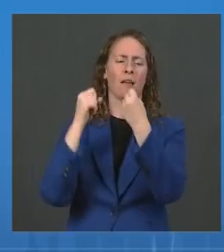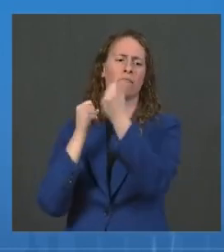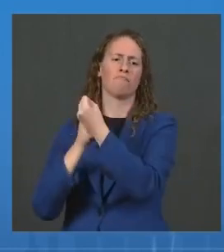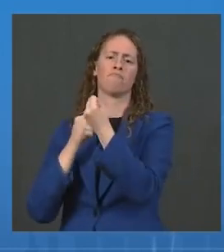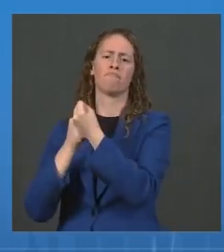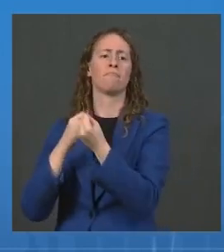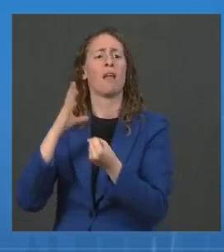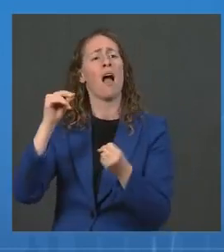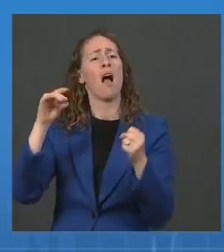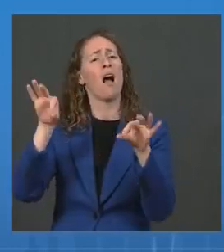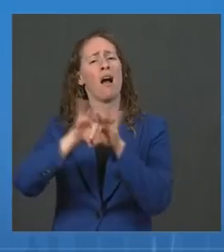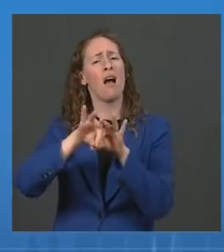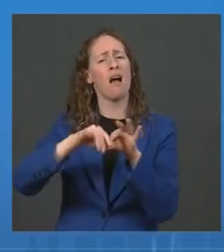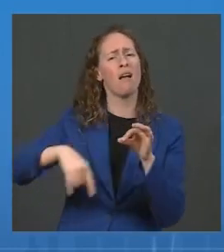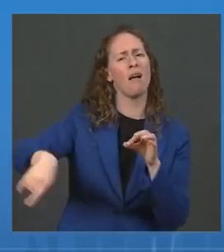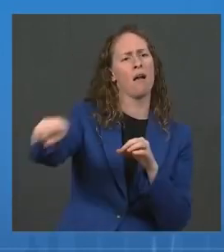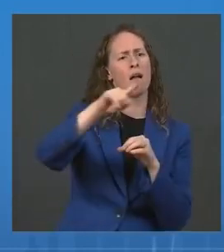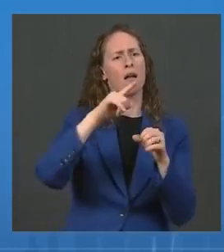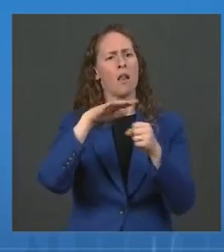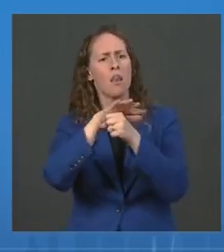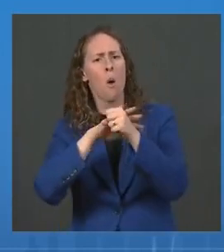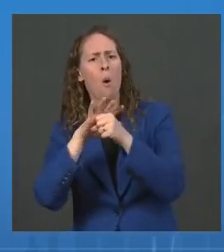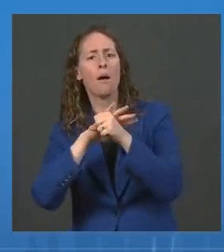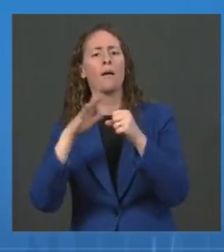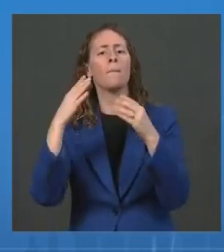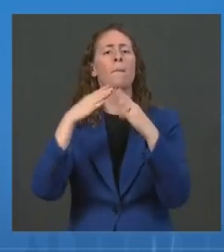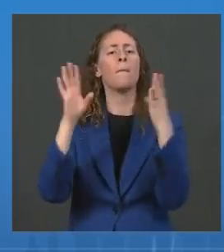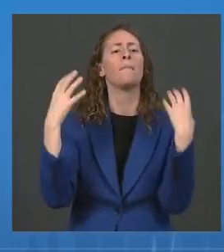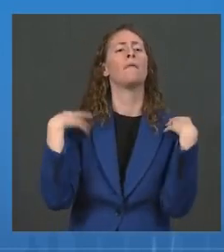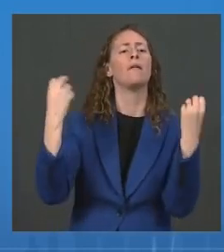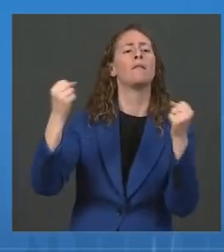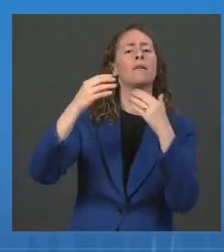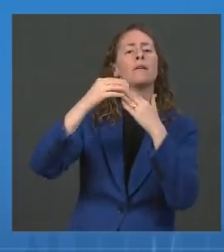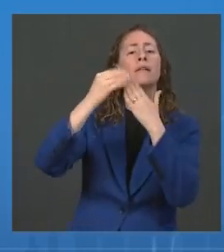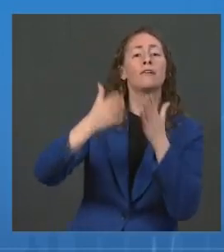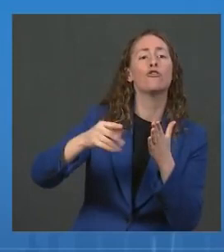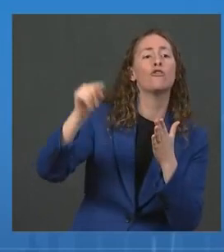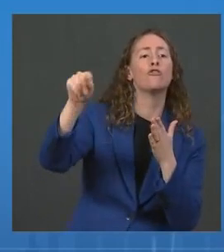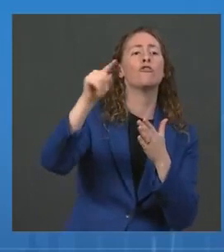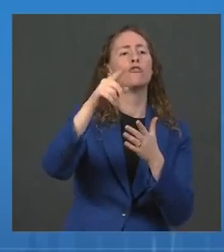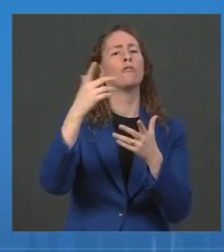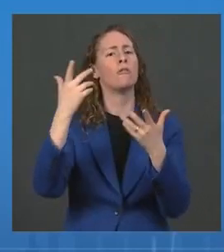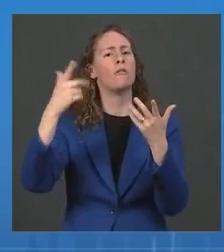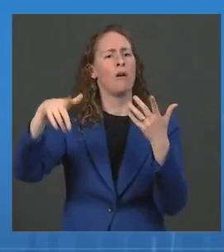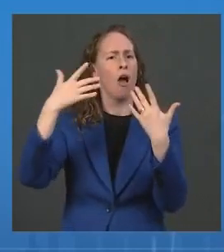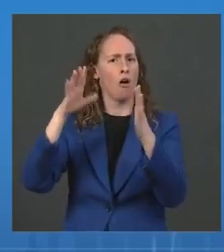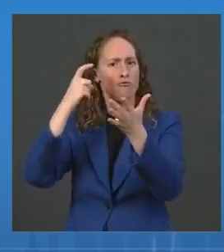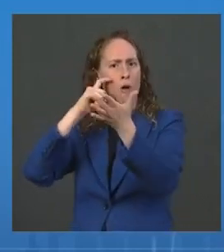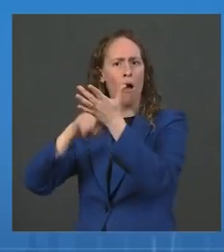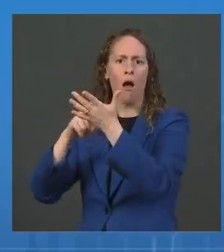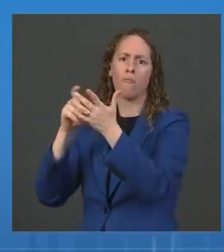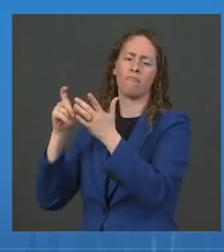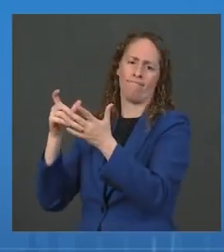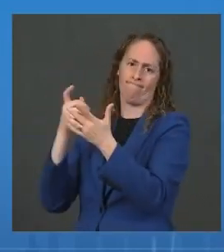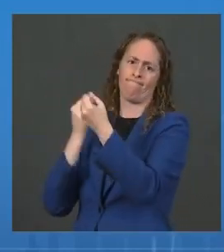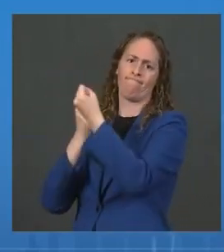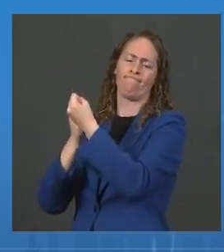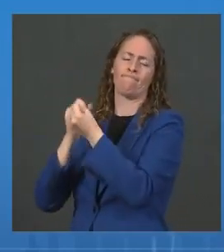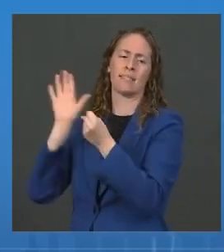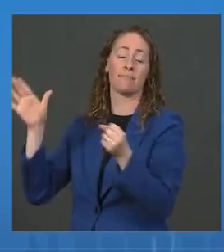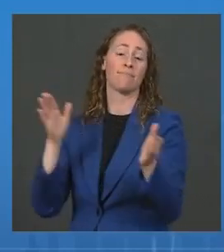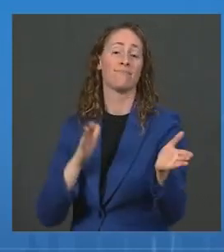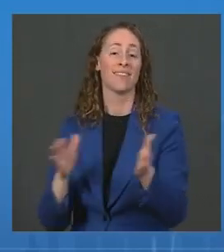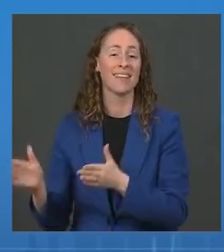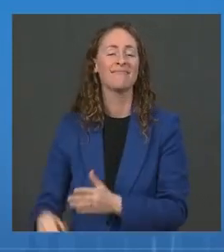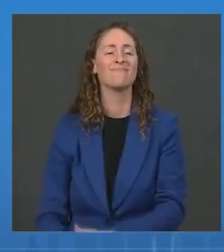public health officials have applauded the President's plan. So, let me also remind you that it is vaccination